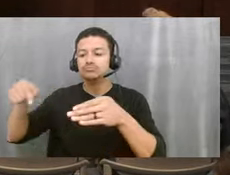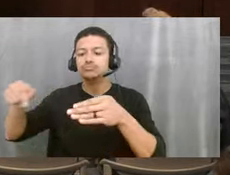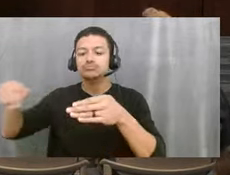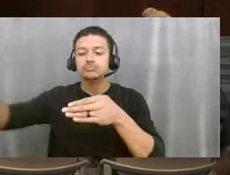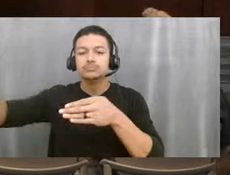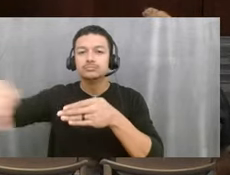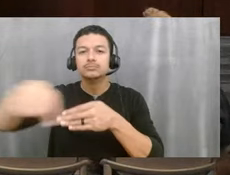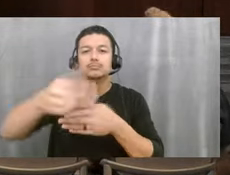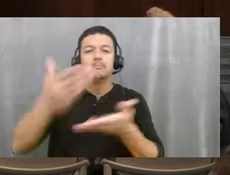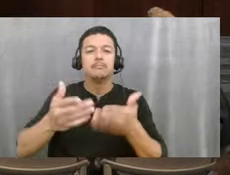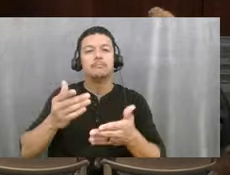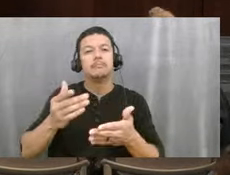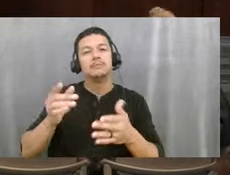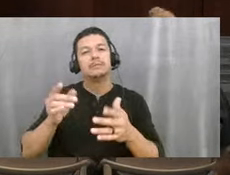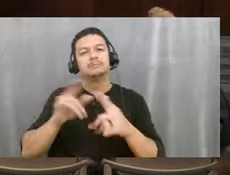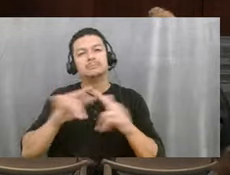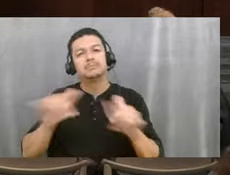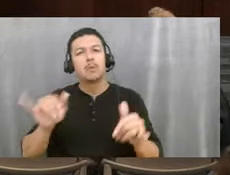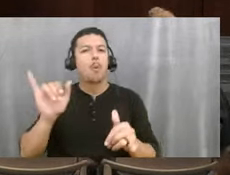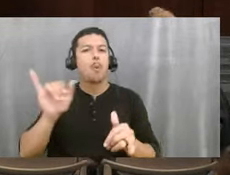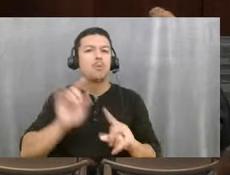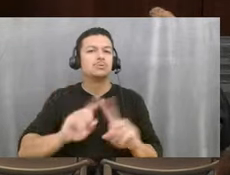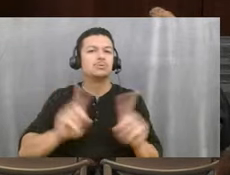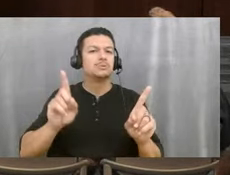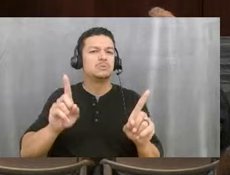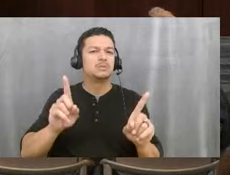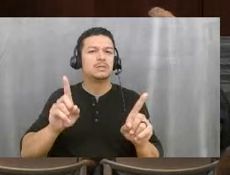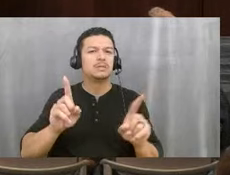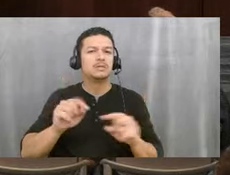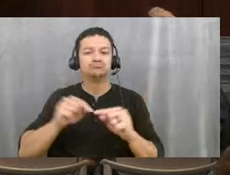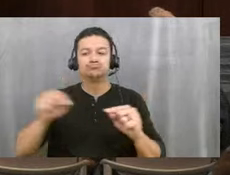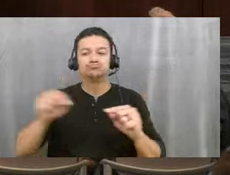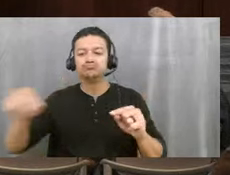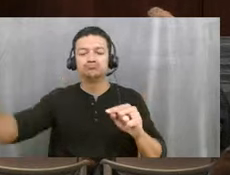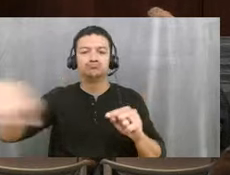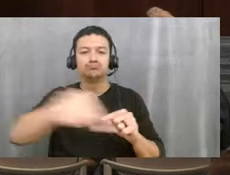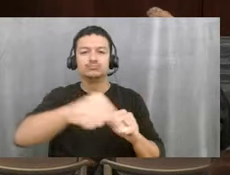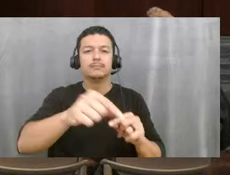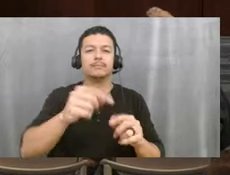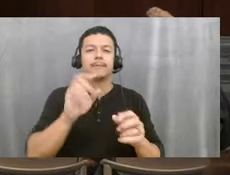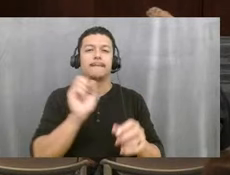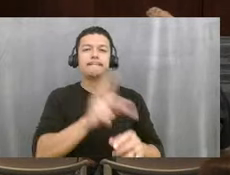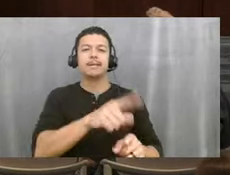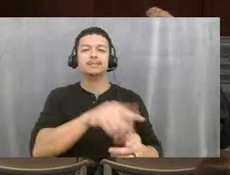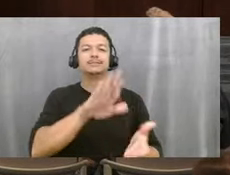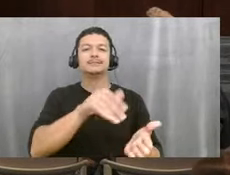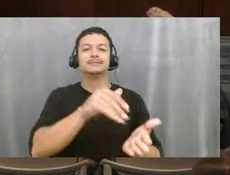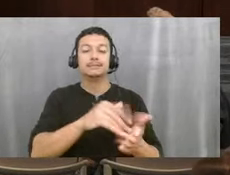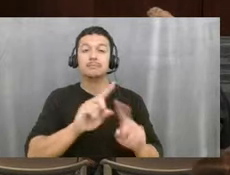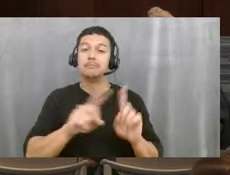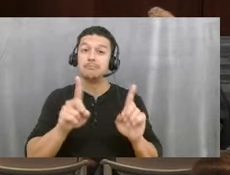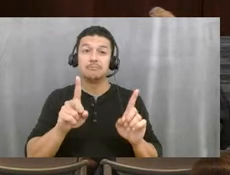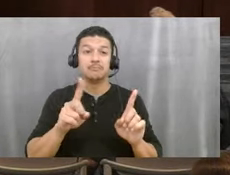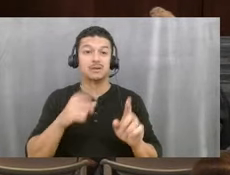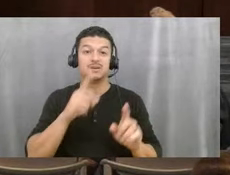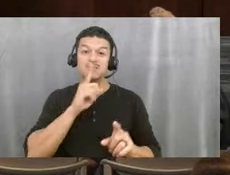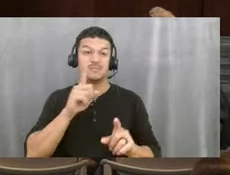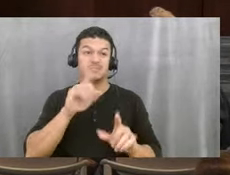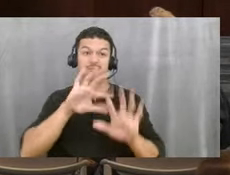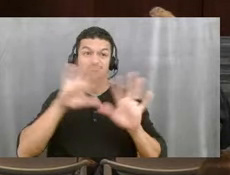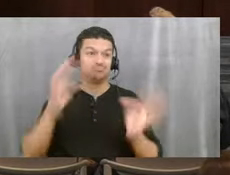route back to Carolyn Sims Center. But the overall positive attitude about it,